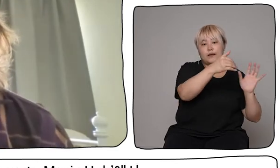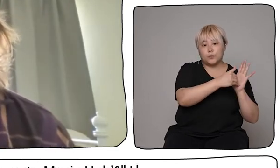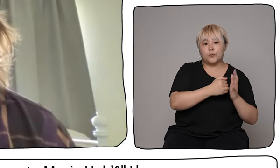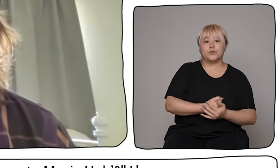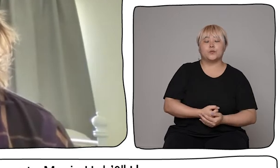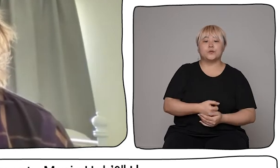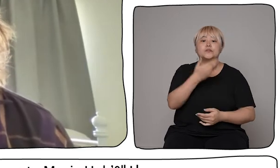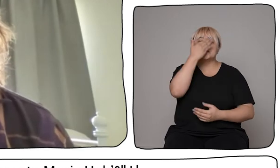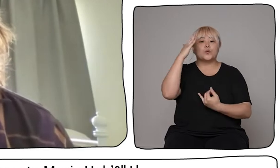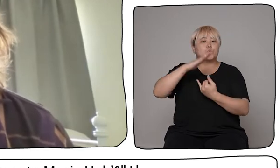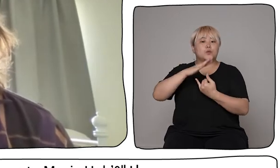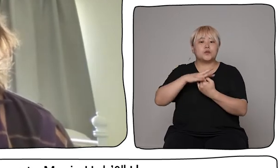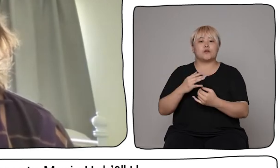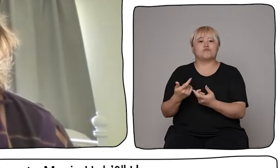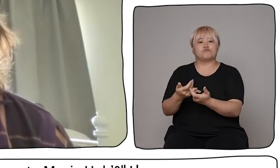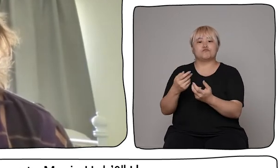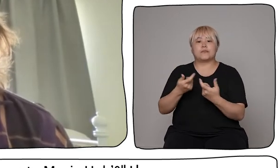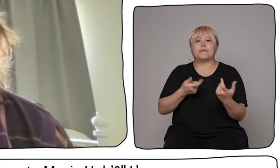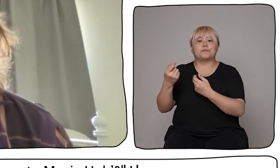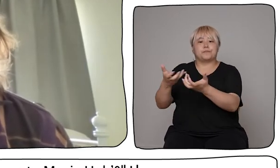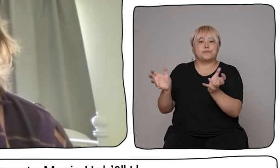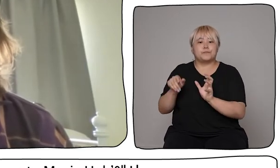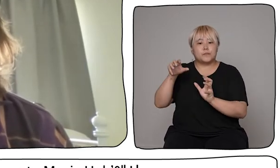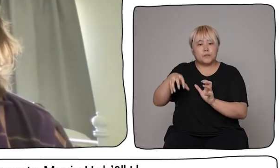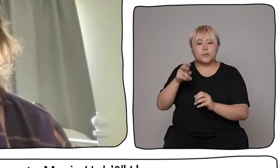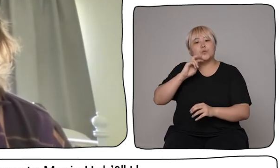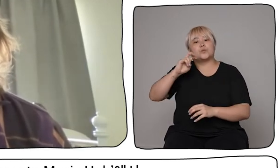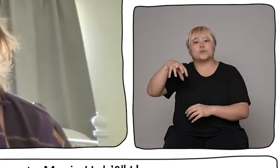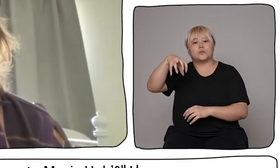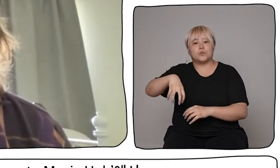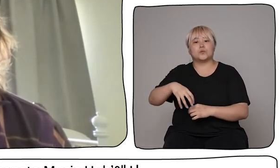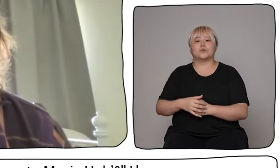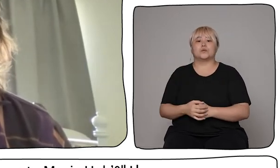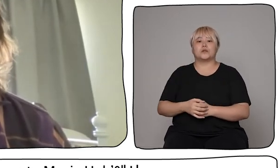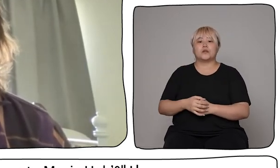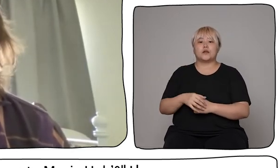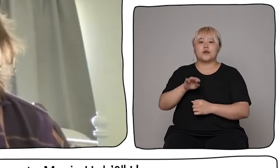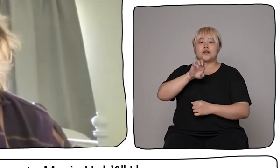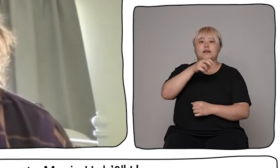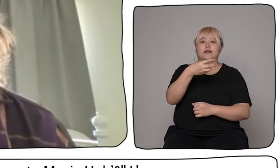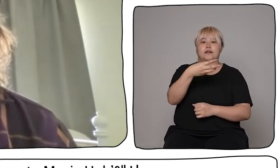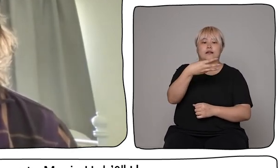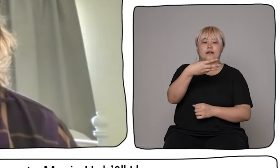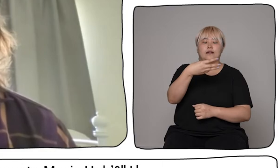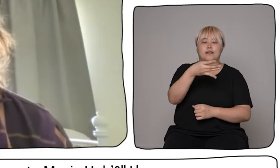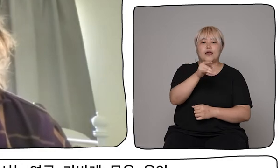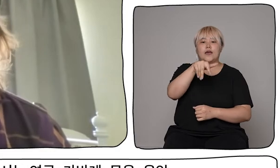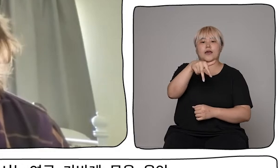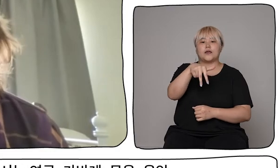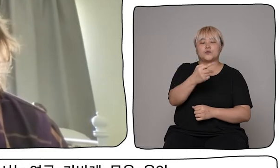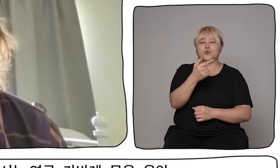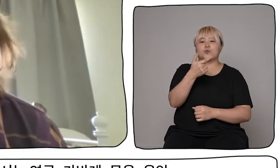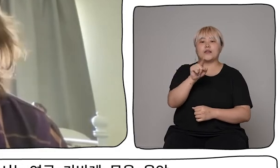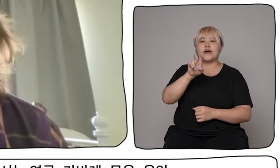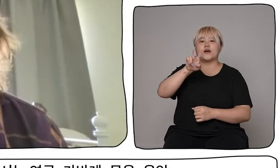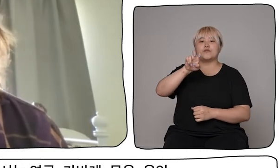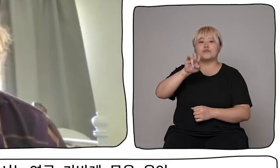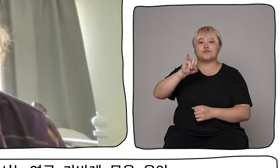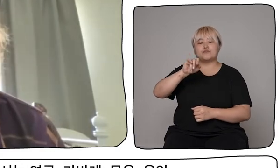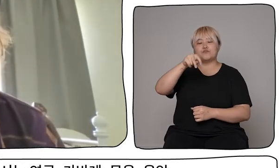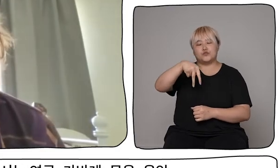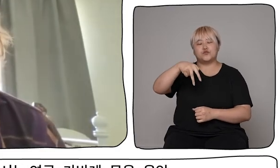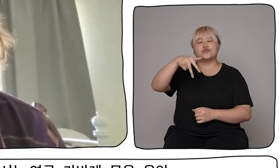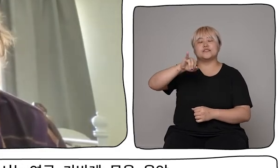young person's ensemble at the Resonate Music Hub in the city. And we had a mixture of theatre,